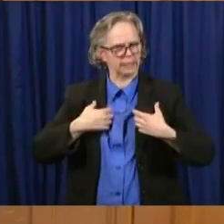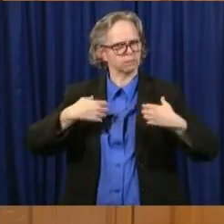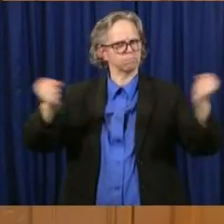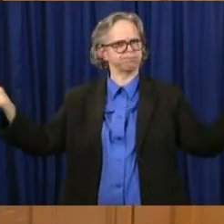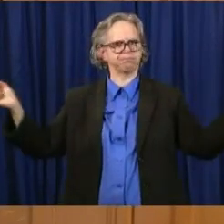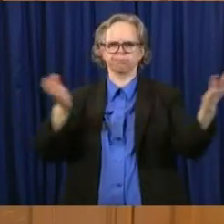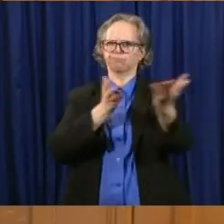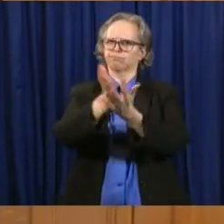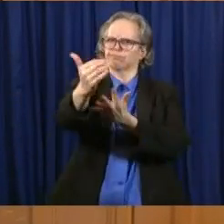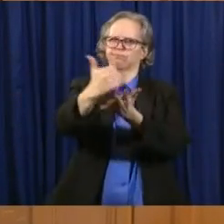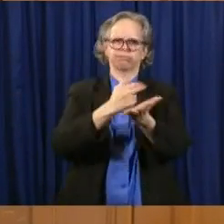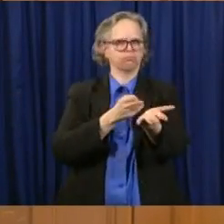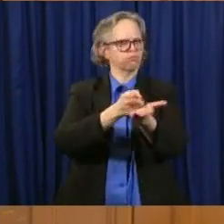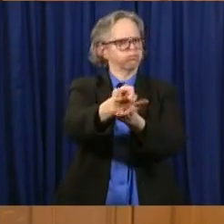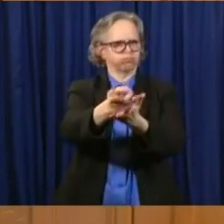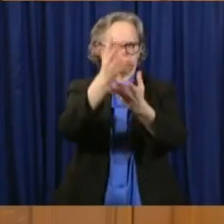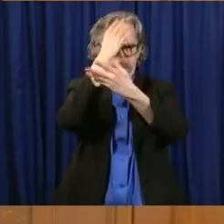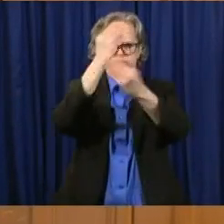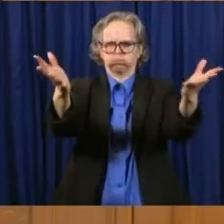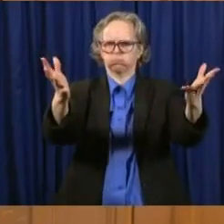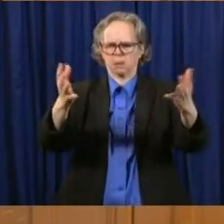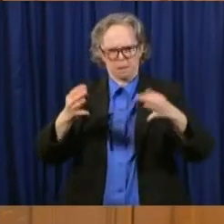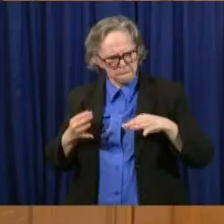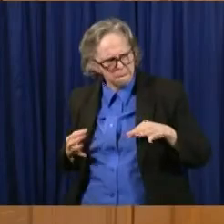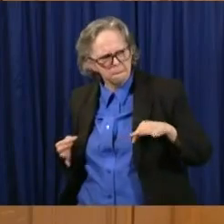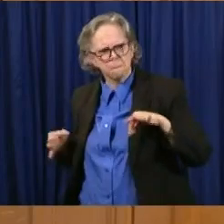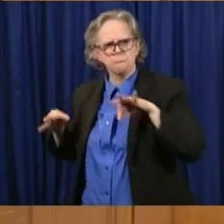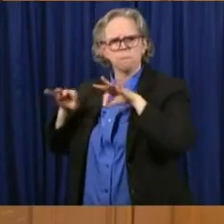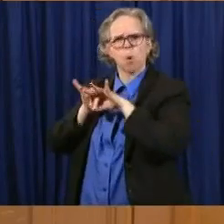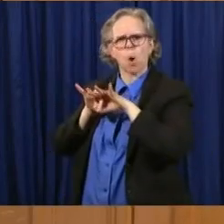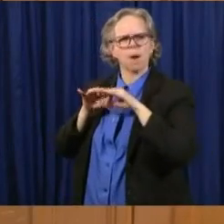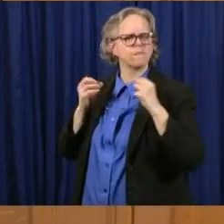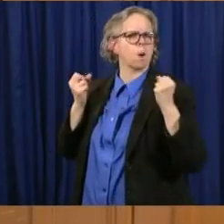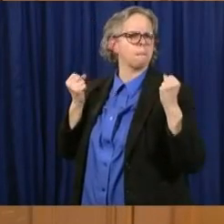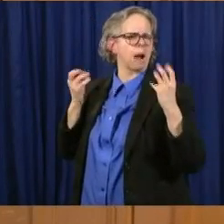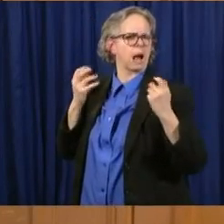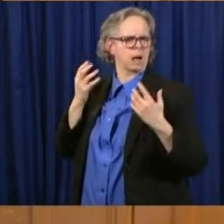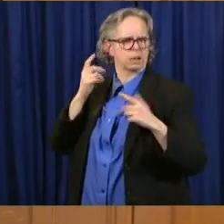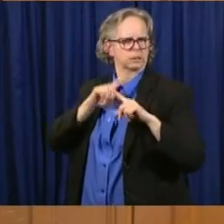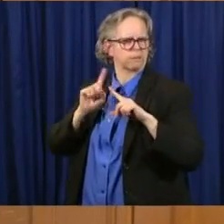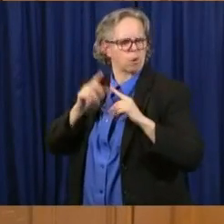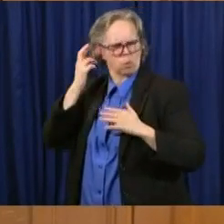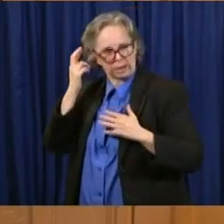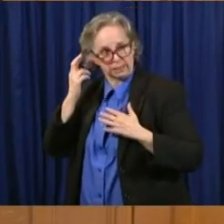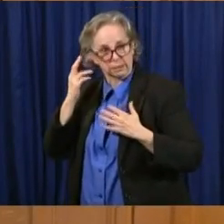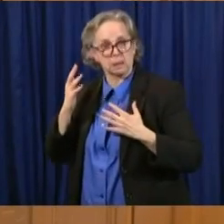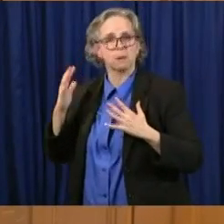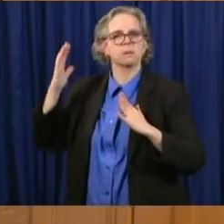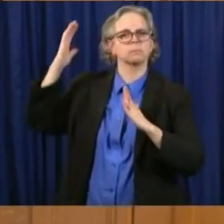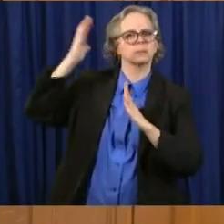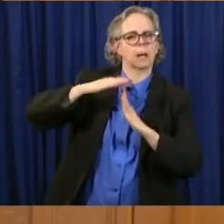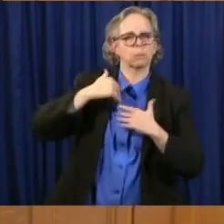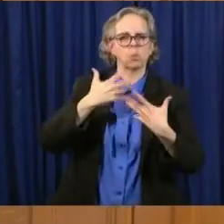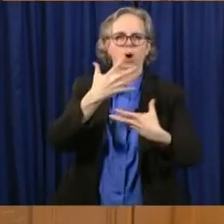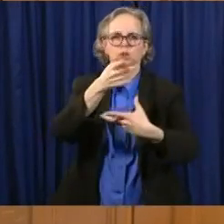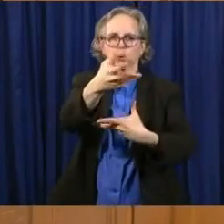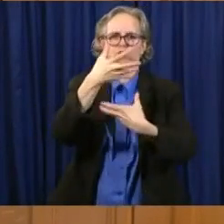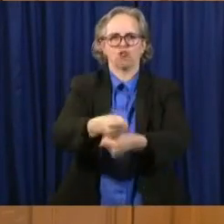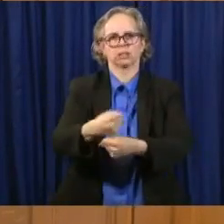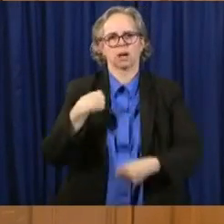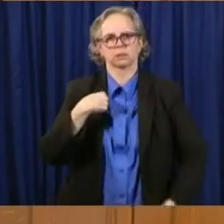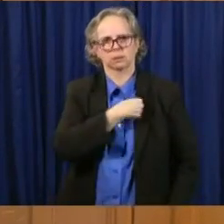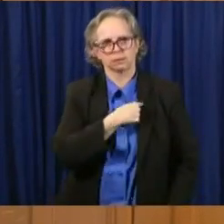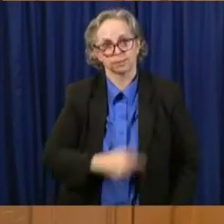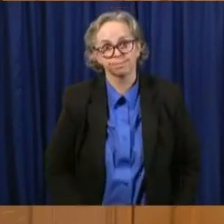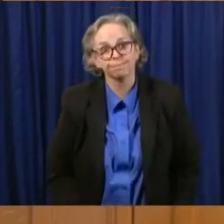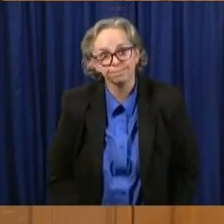for so many reasons. But most importantly, it is about trust. And it is about a time where it's really hard